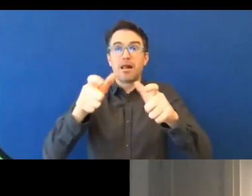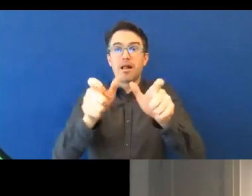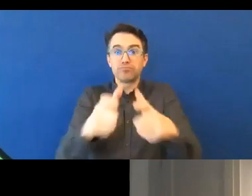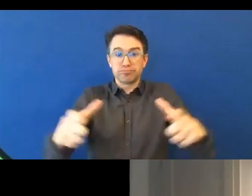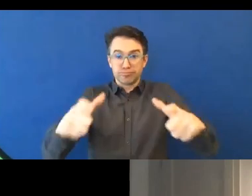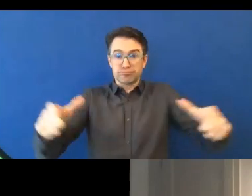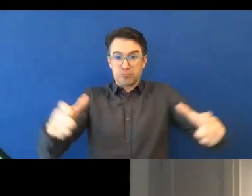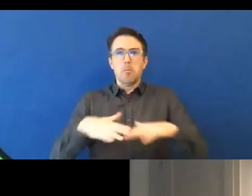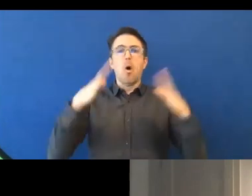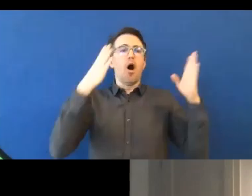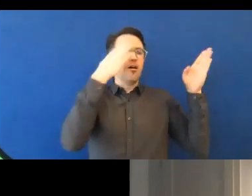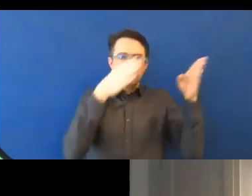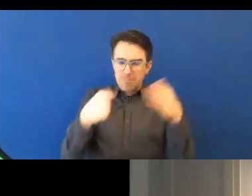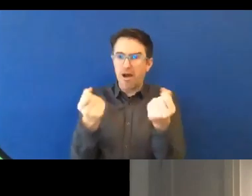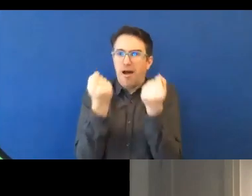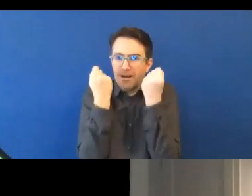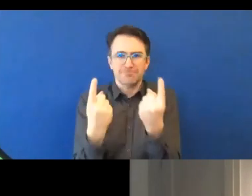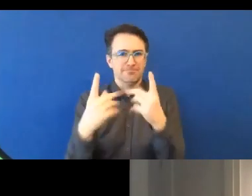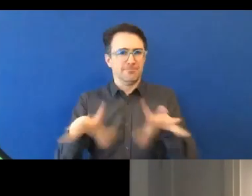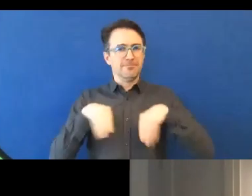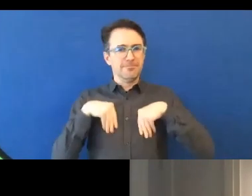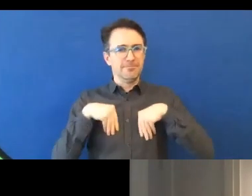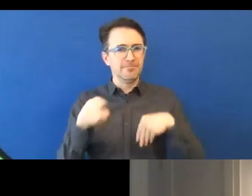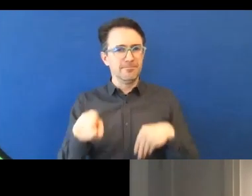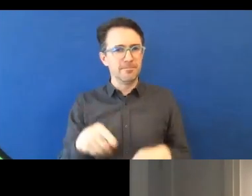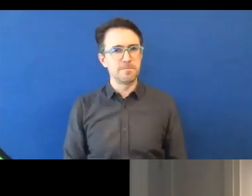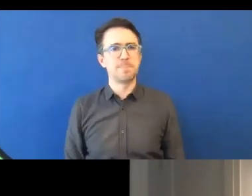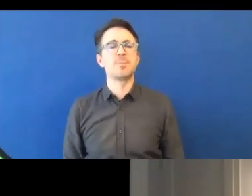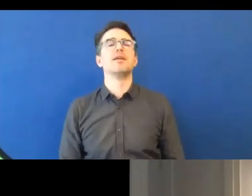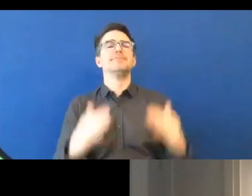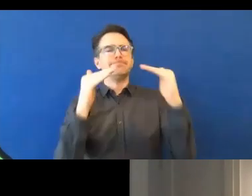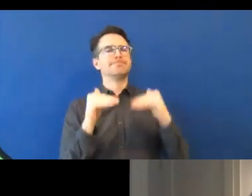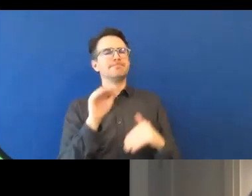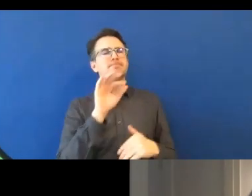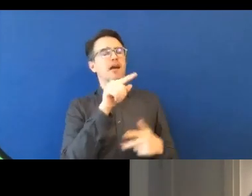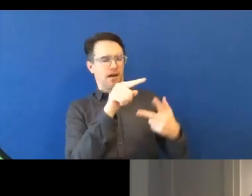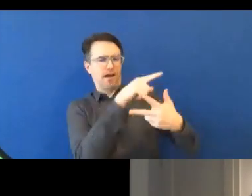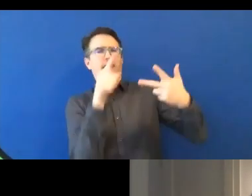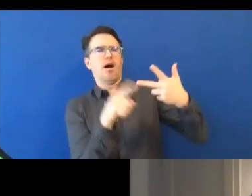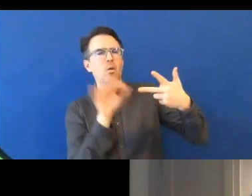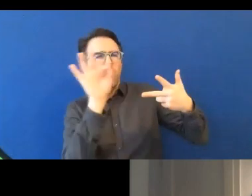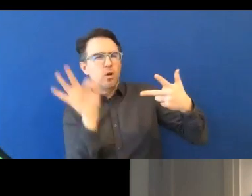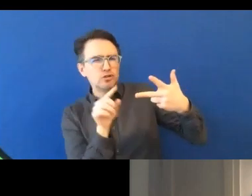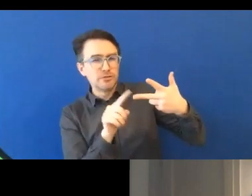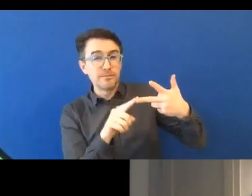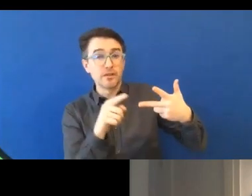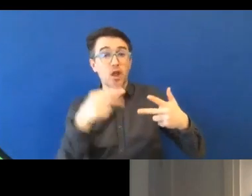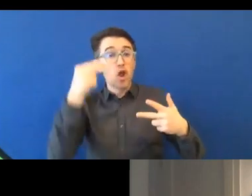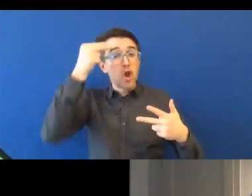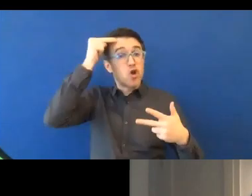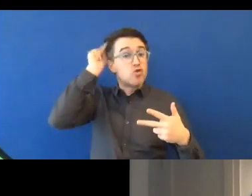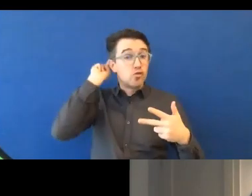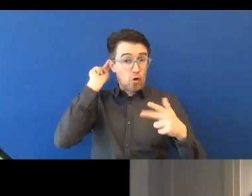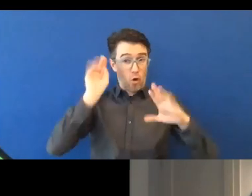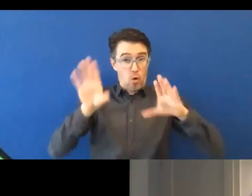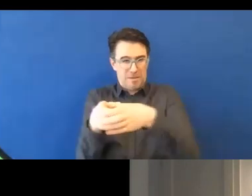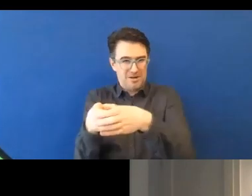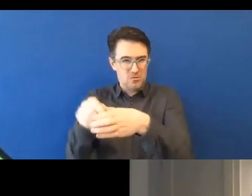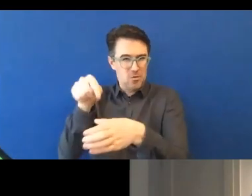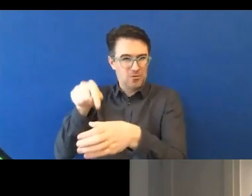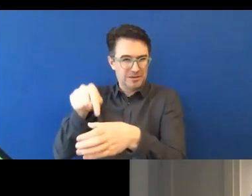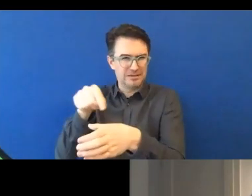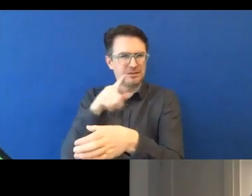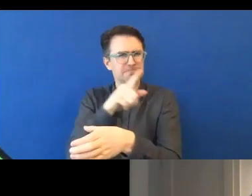neurominorities, what, what do you think are the workplace adjustments that need to be considered to ensure